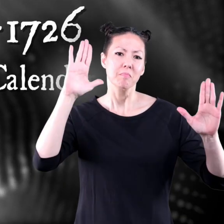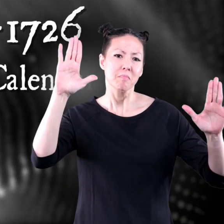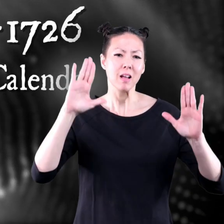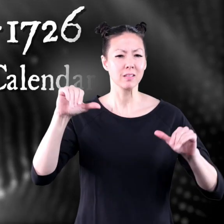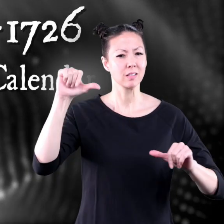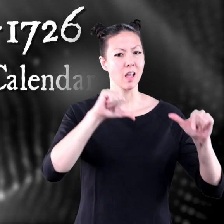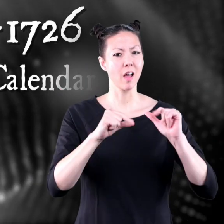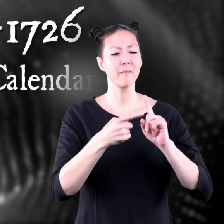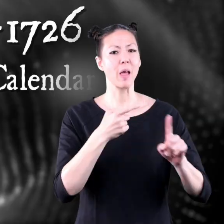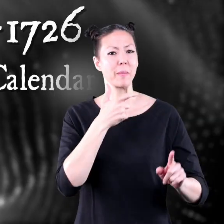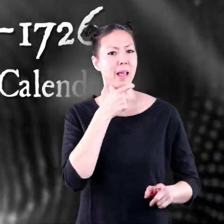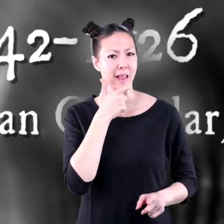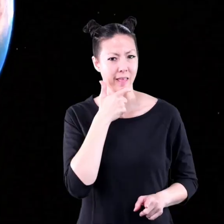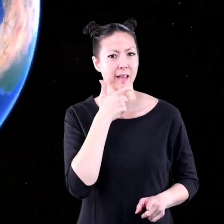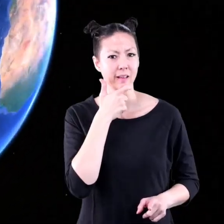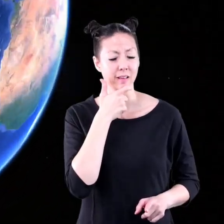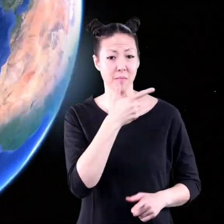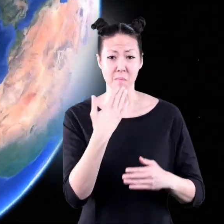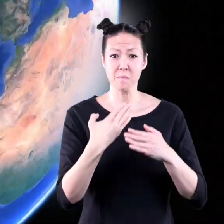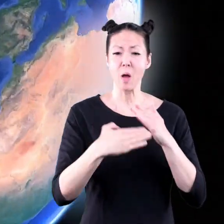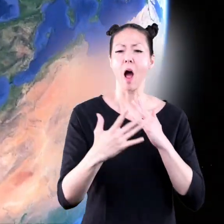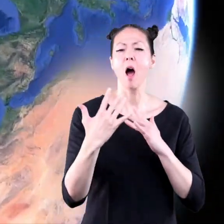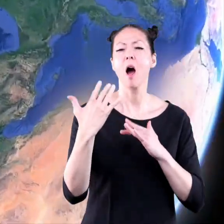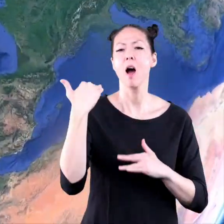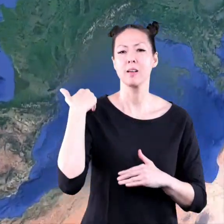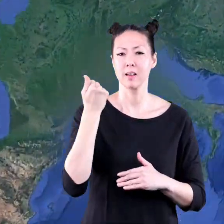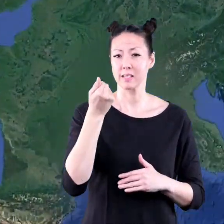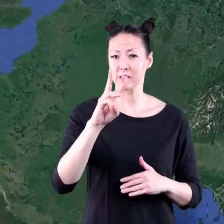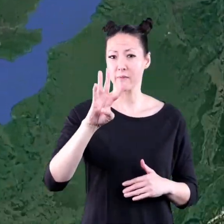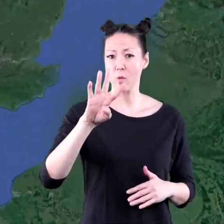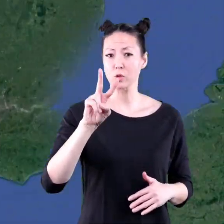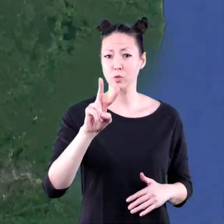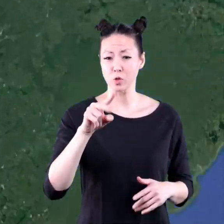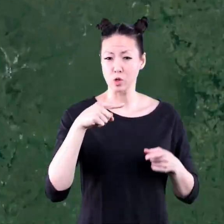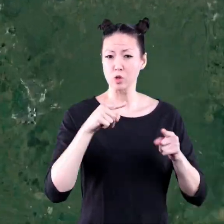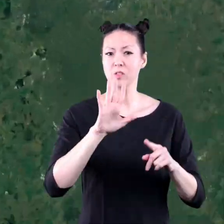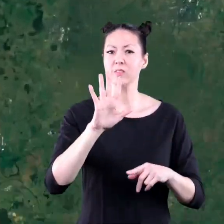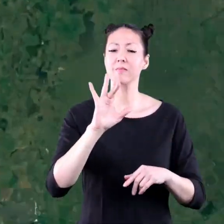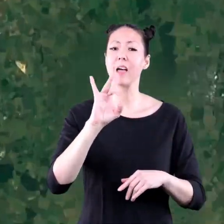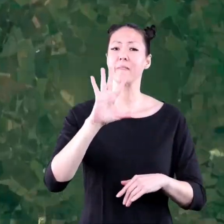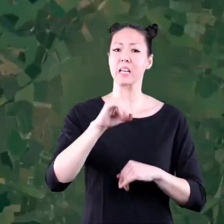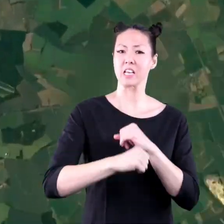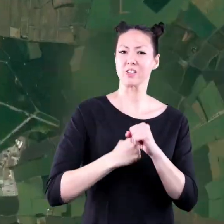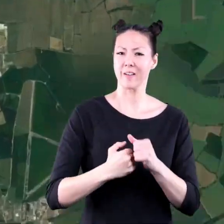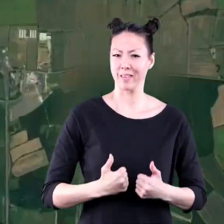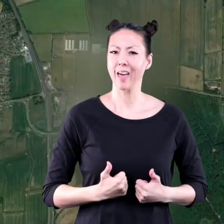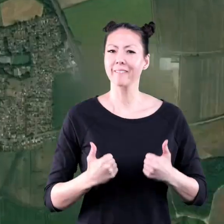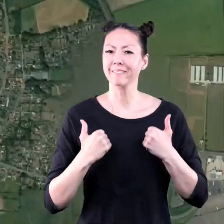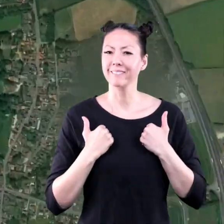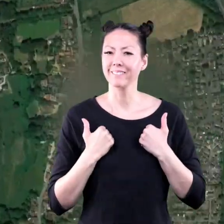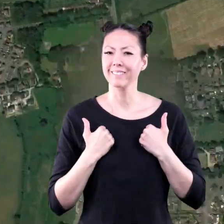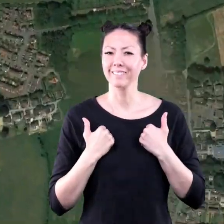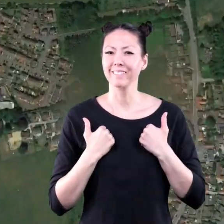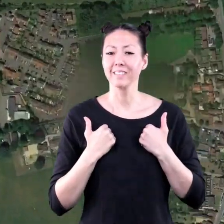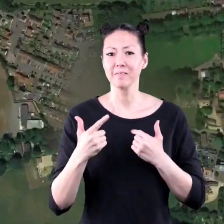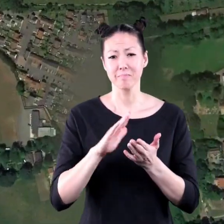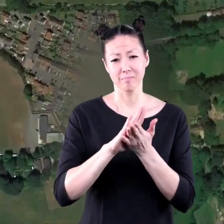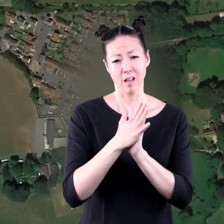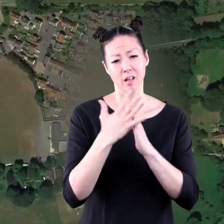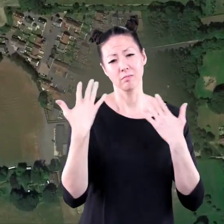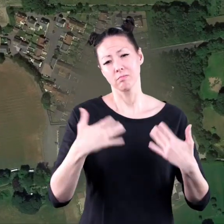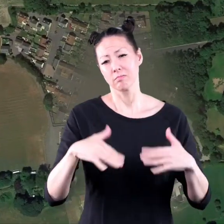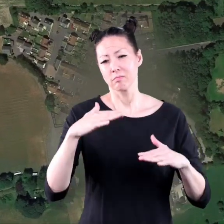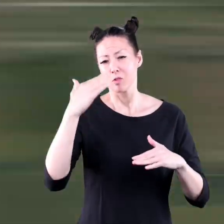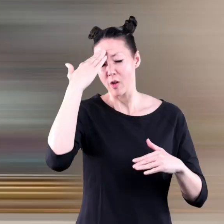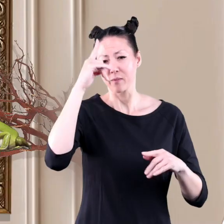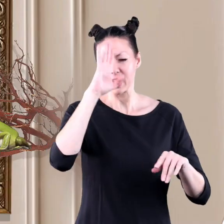scientist from England. Born way back in 1642, during his 85-year life, he became